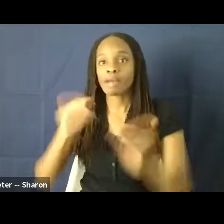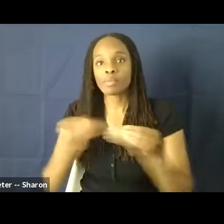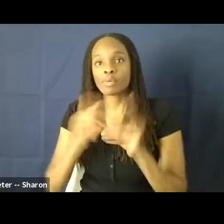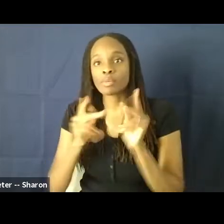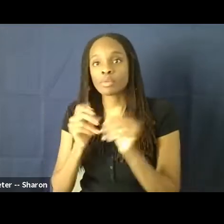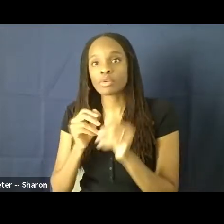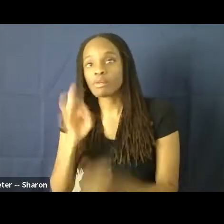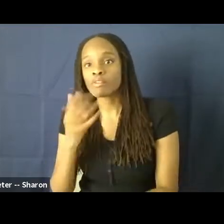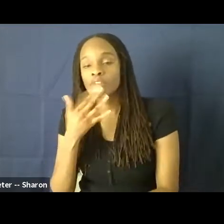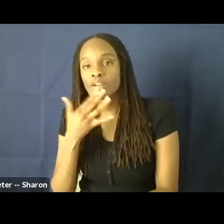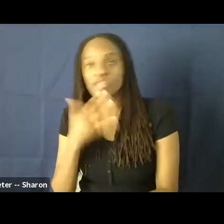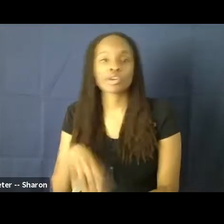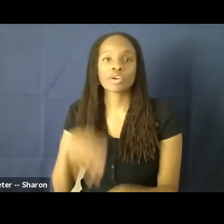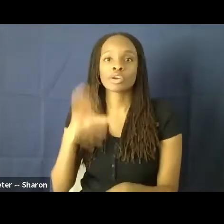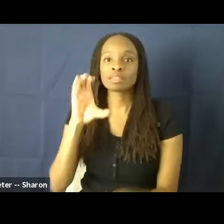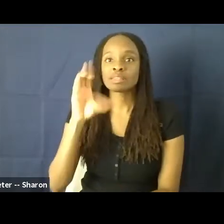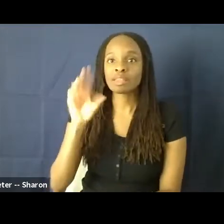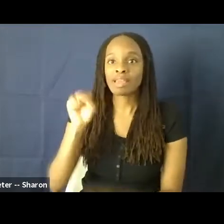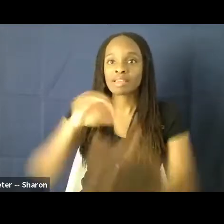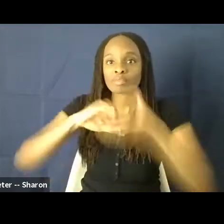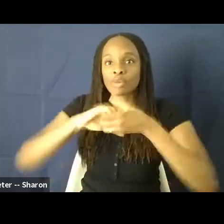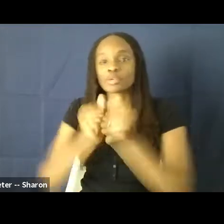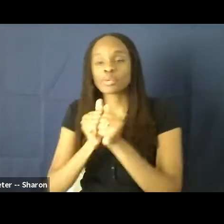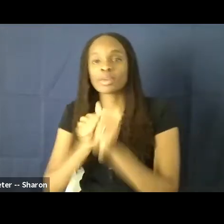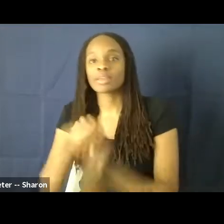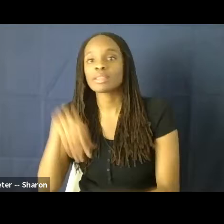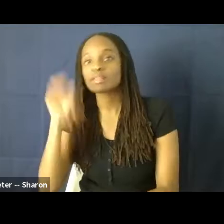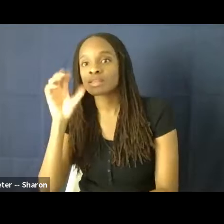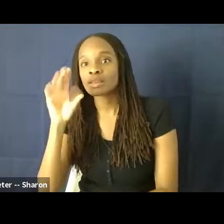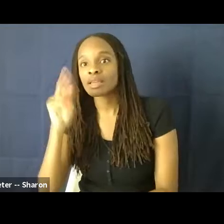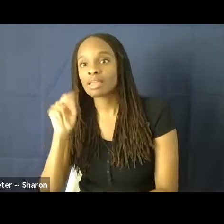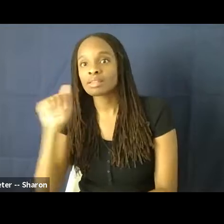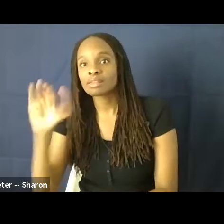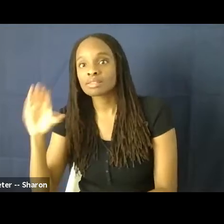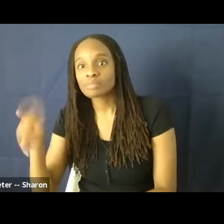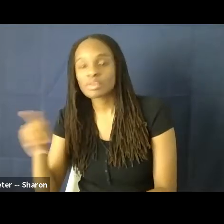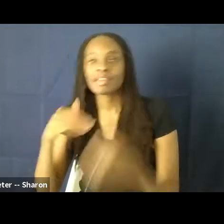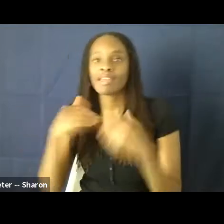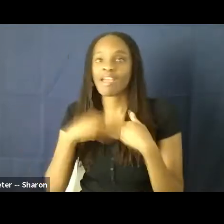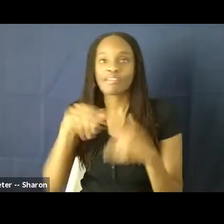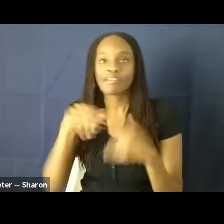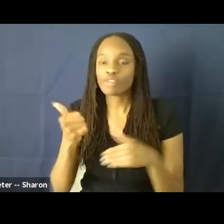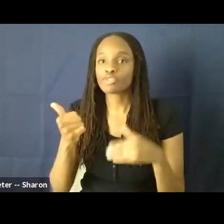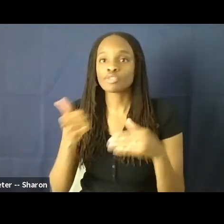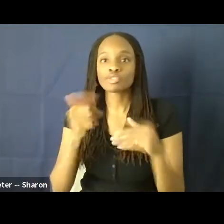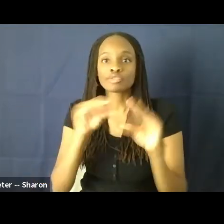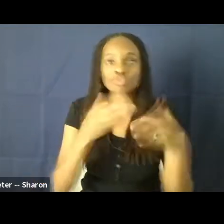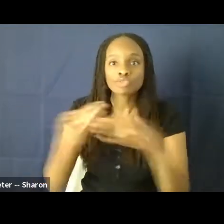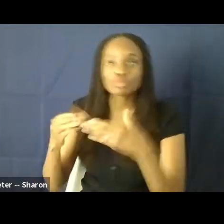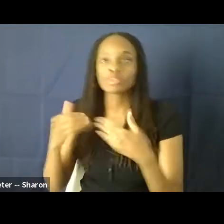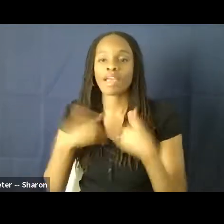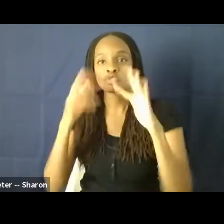NAACP. There are a lot of celebrities like Ryan Reynolds and Michael B. Jordan, who have their own diversity initiatives. And then.